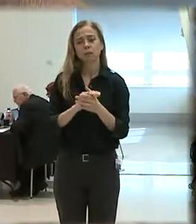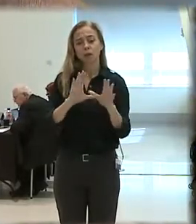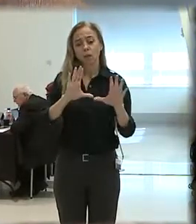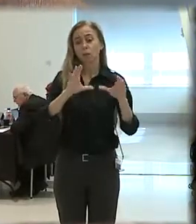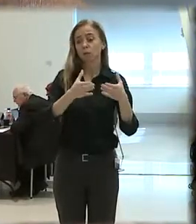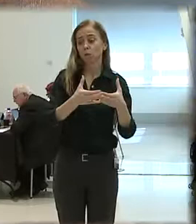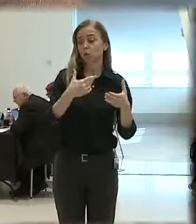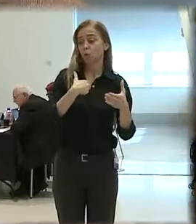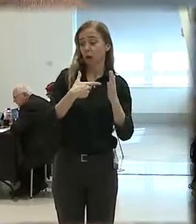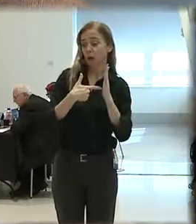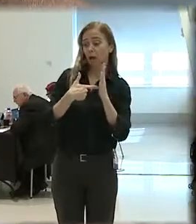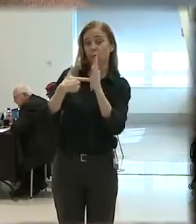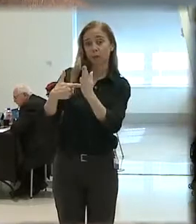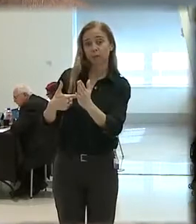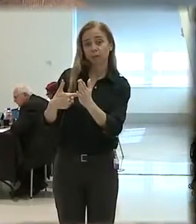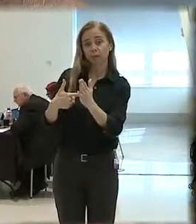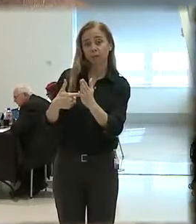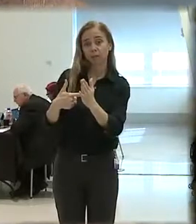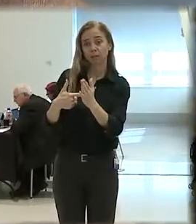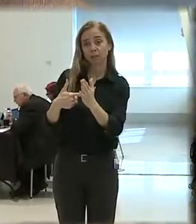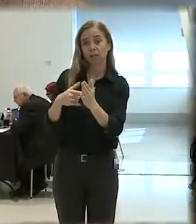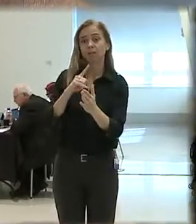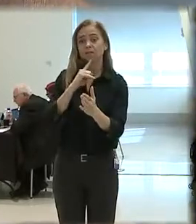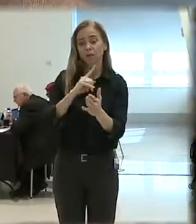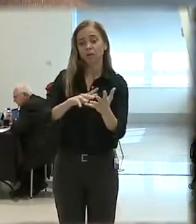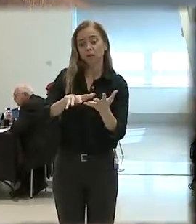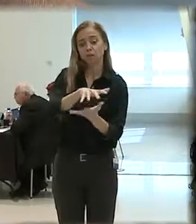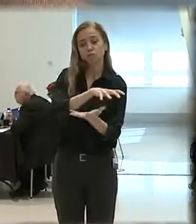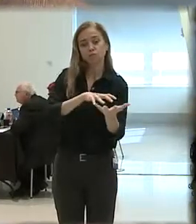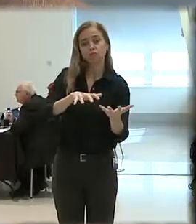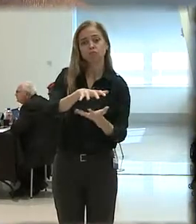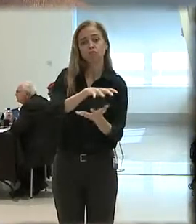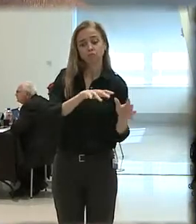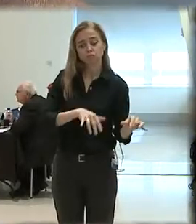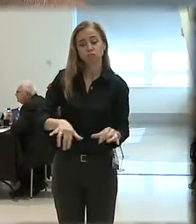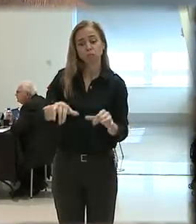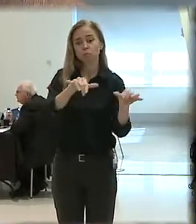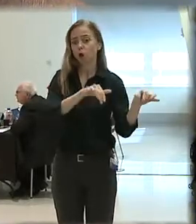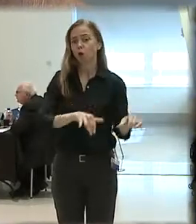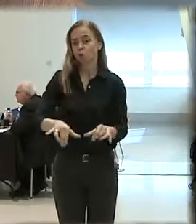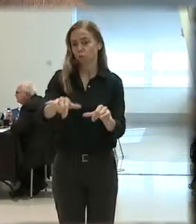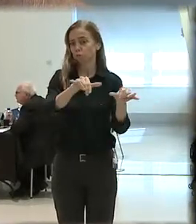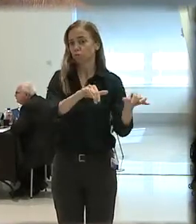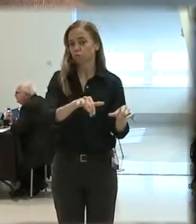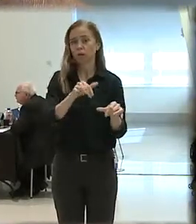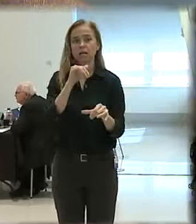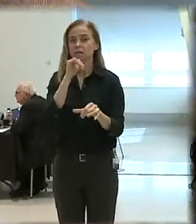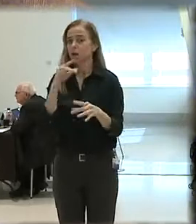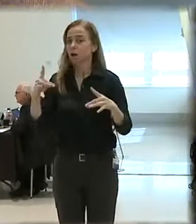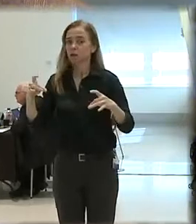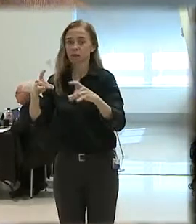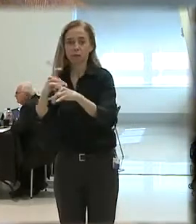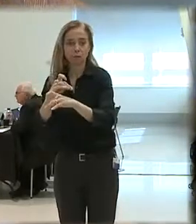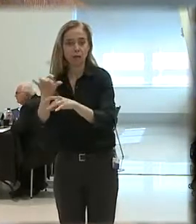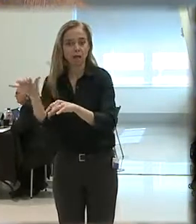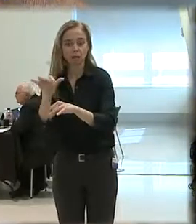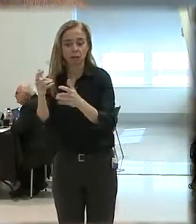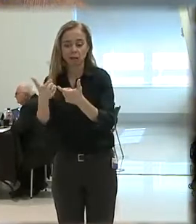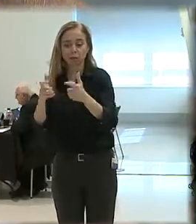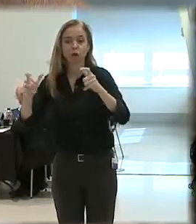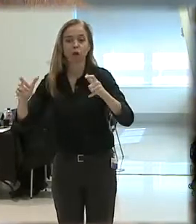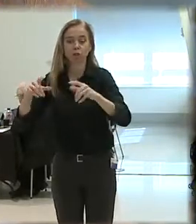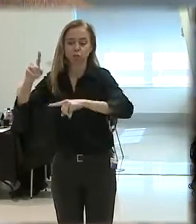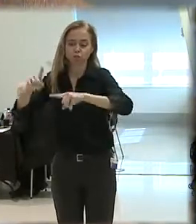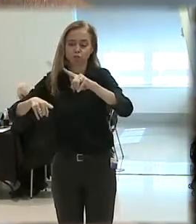I represent is fairly homogeneous. It does not have some of the complexity of some of the large cities that we